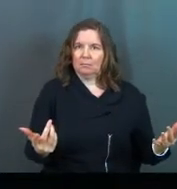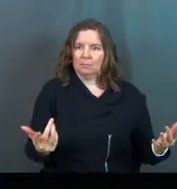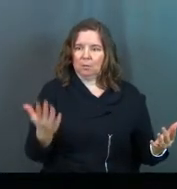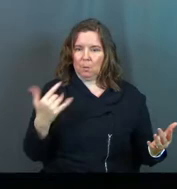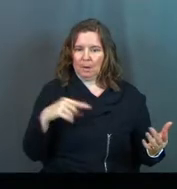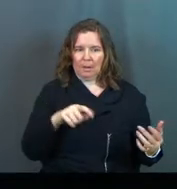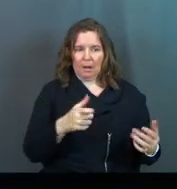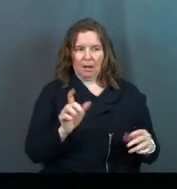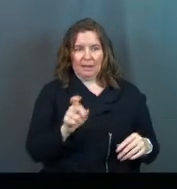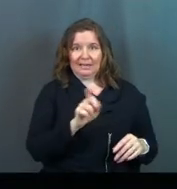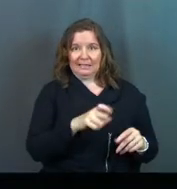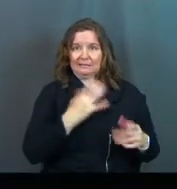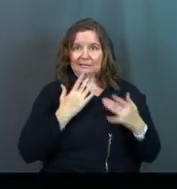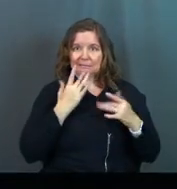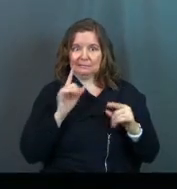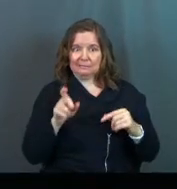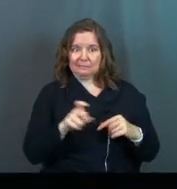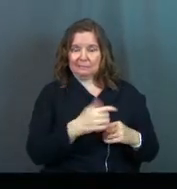What about all the other needs?